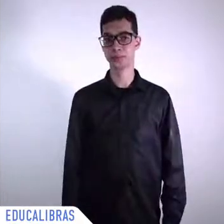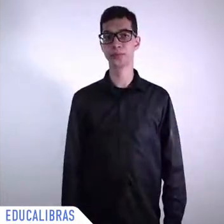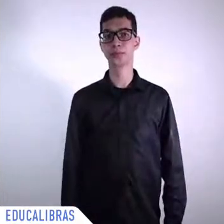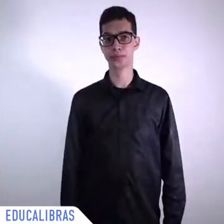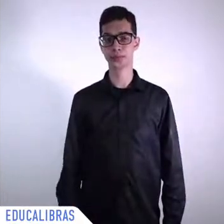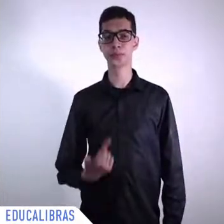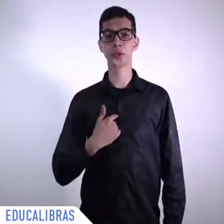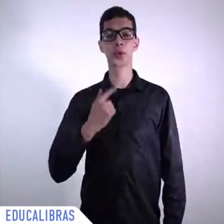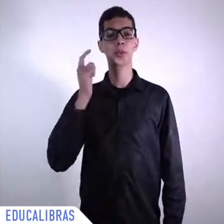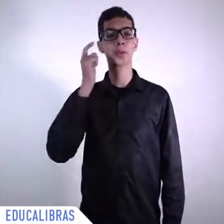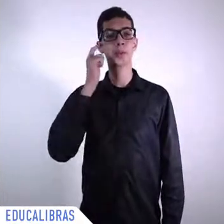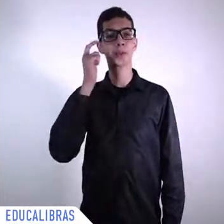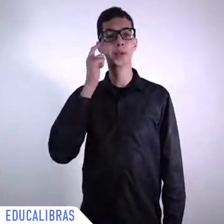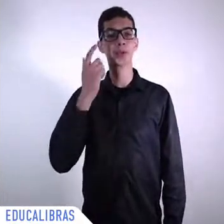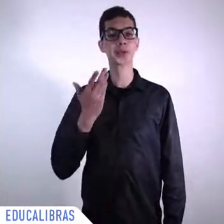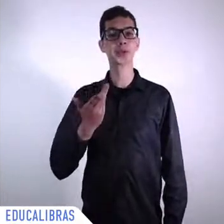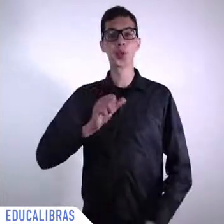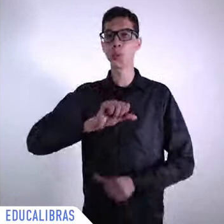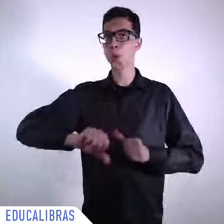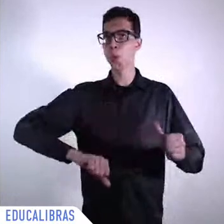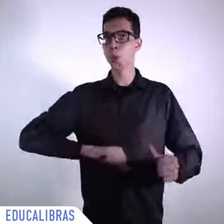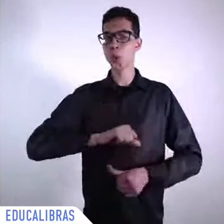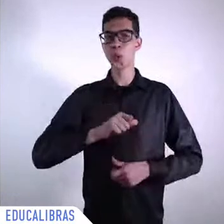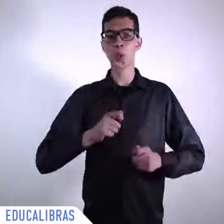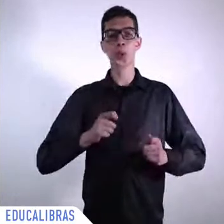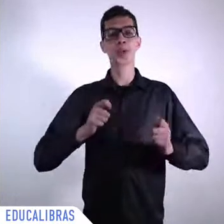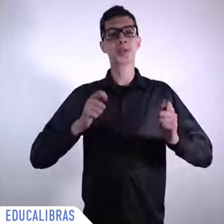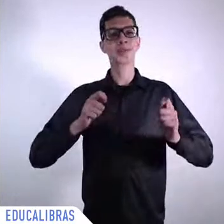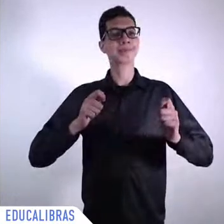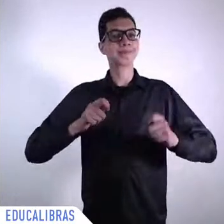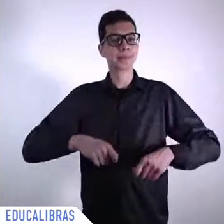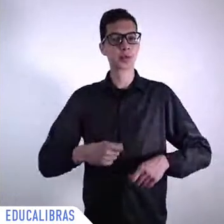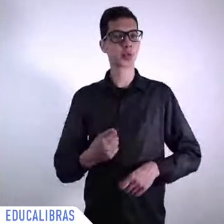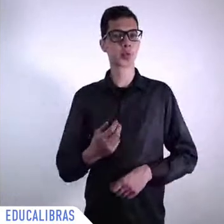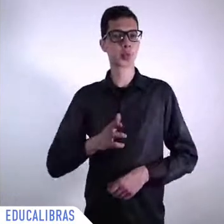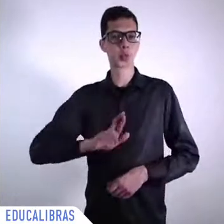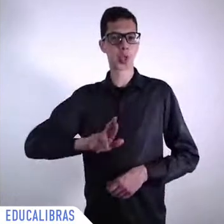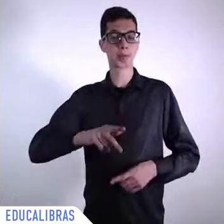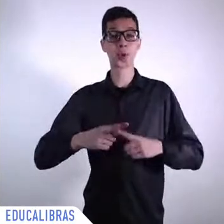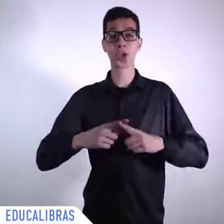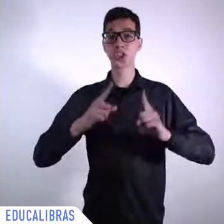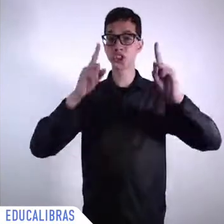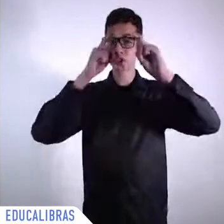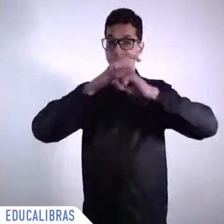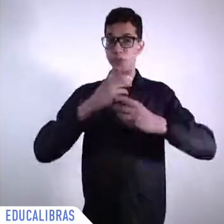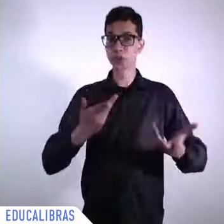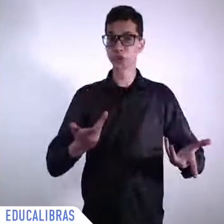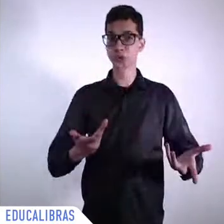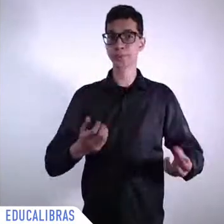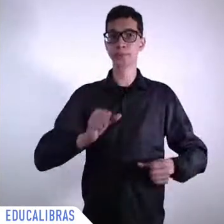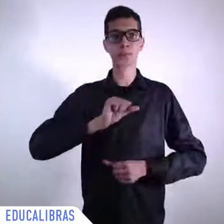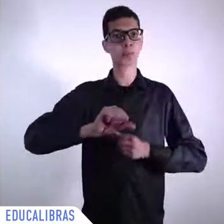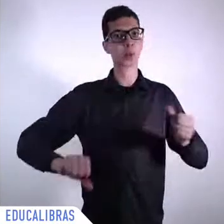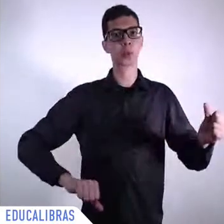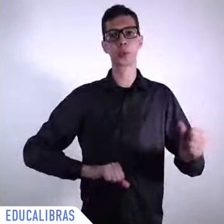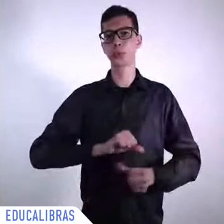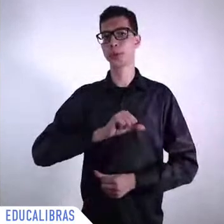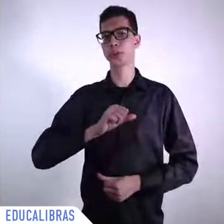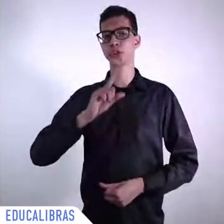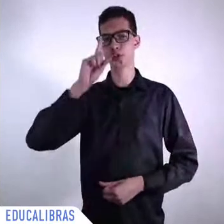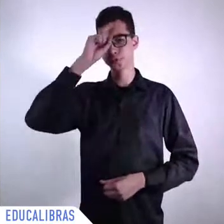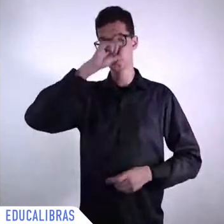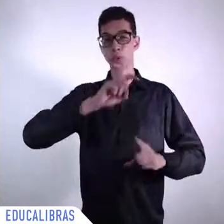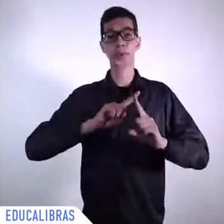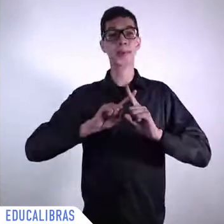moment to another it's a very difficult thing to happen but the fact that human rights are taking seriously that climate